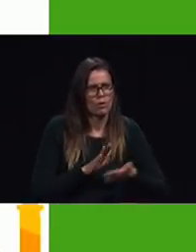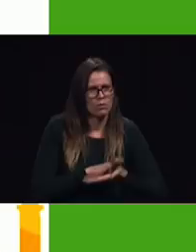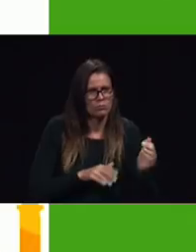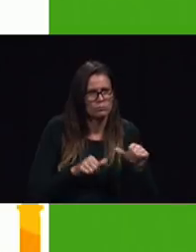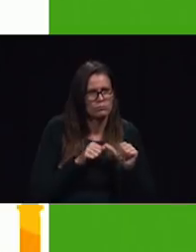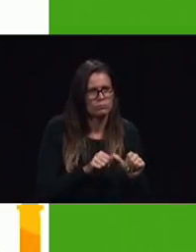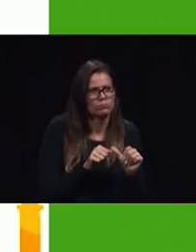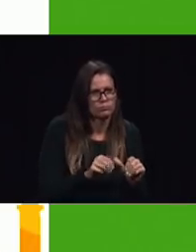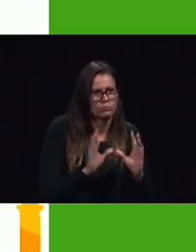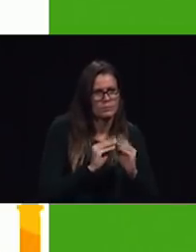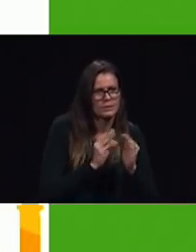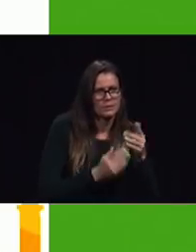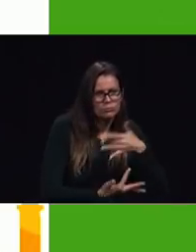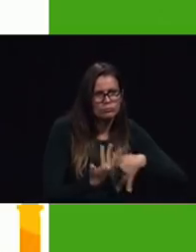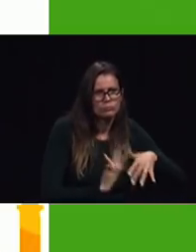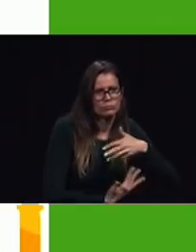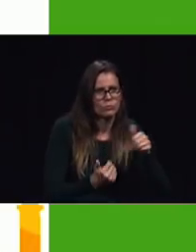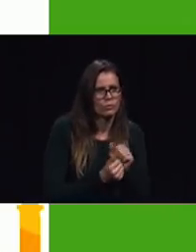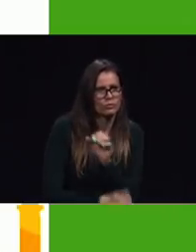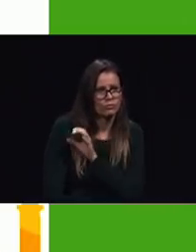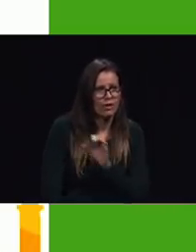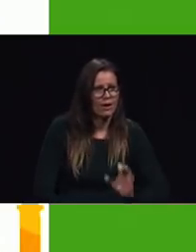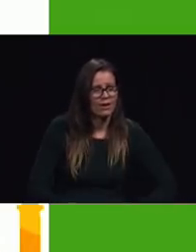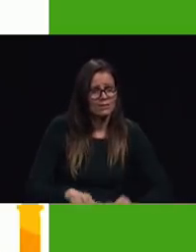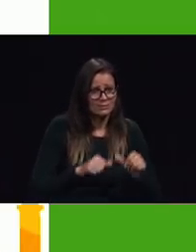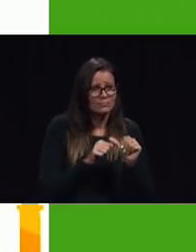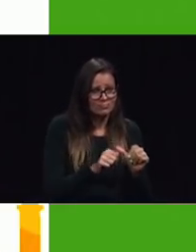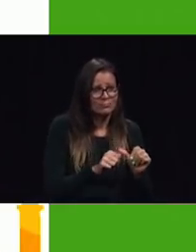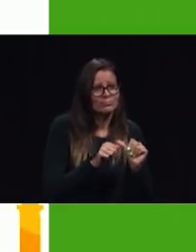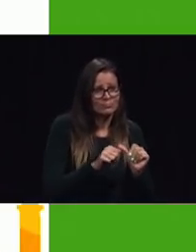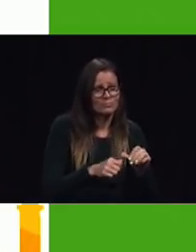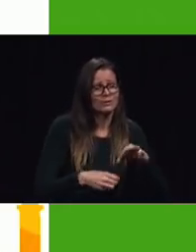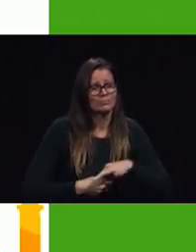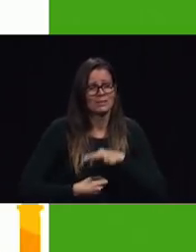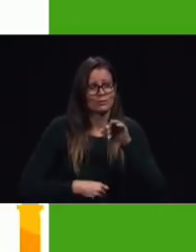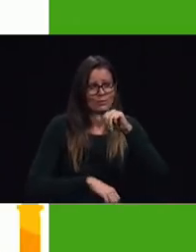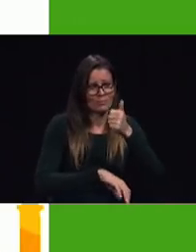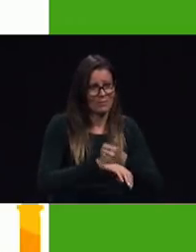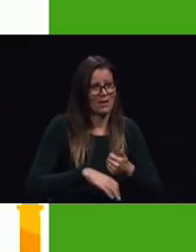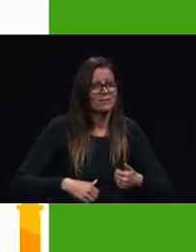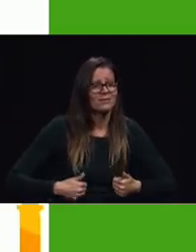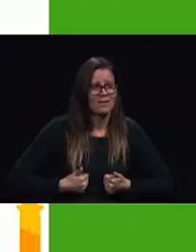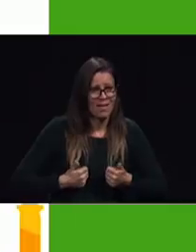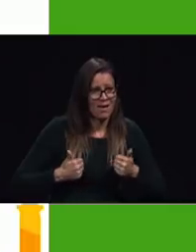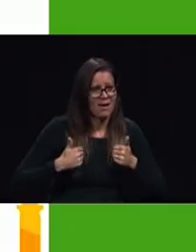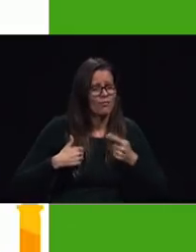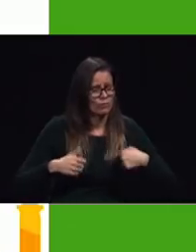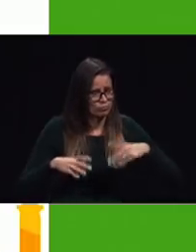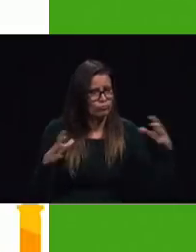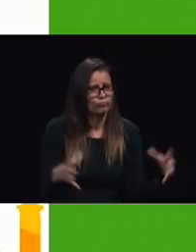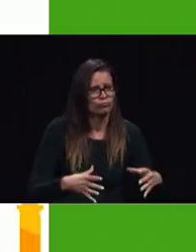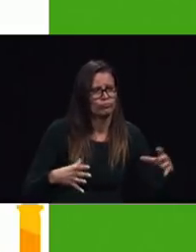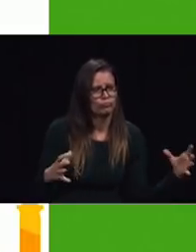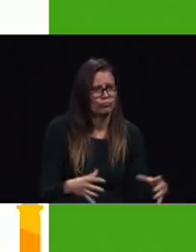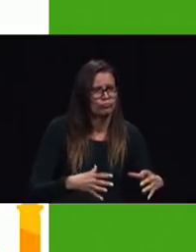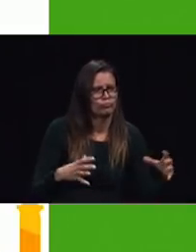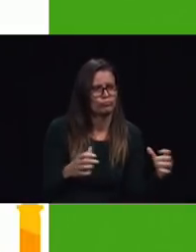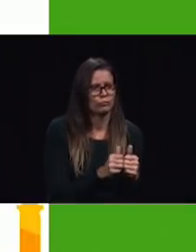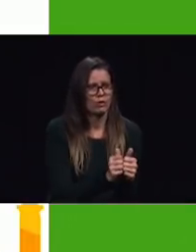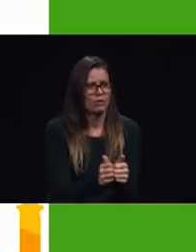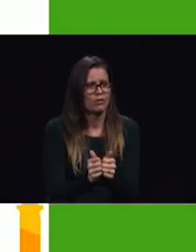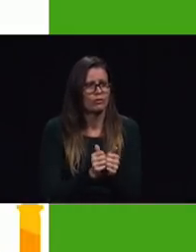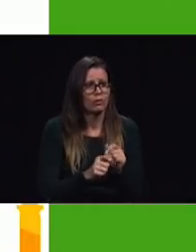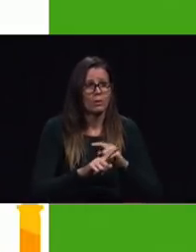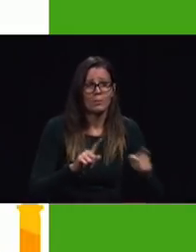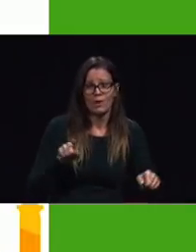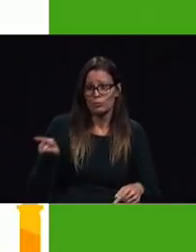in Christ we'll maintain spiritual life we will work for souls that are about us and we will send our prayers